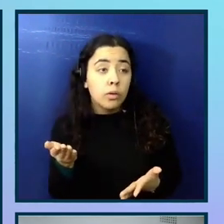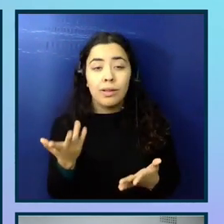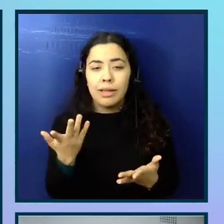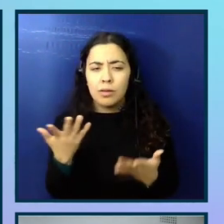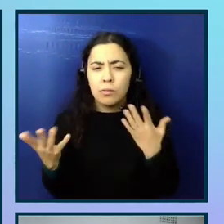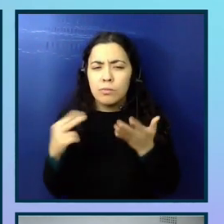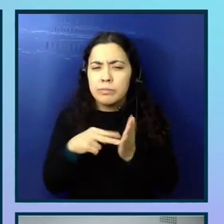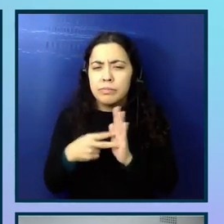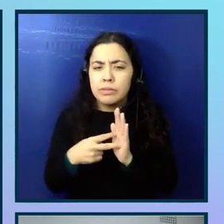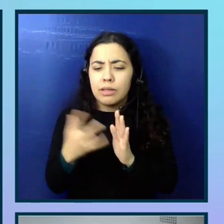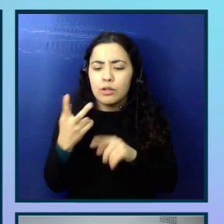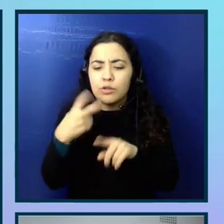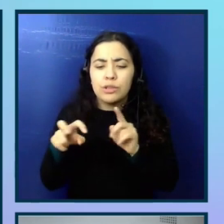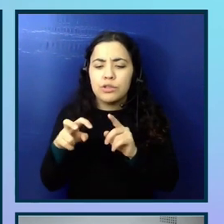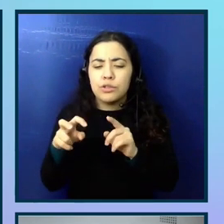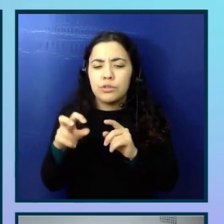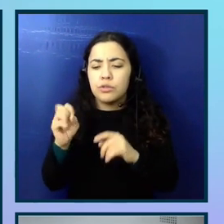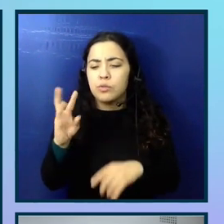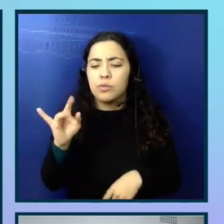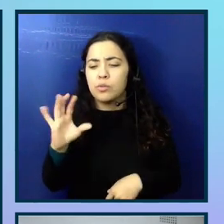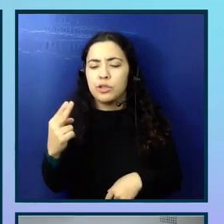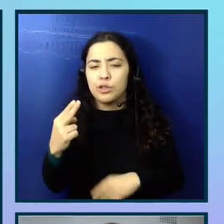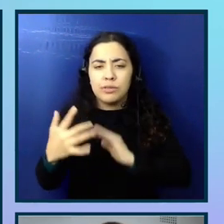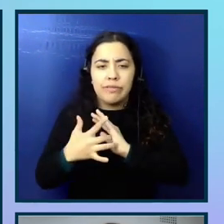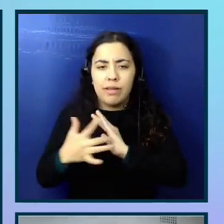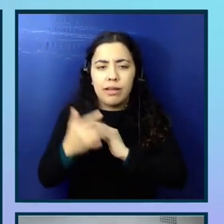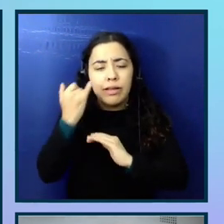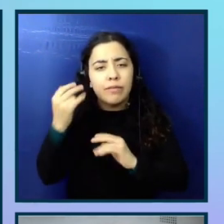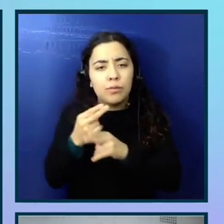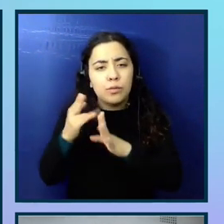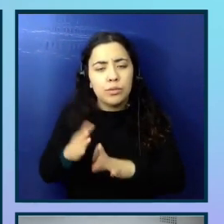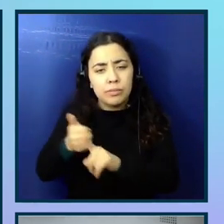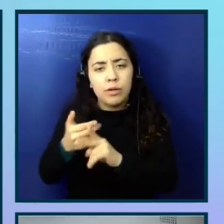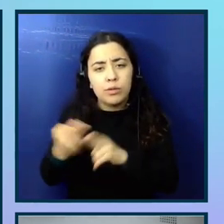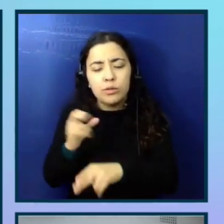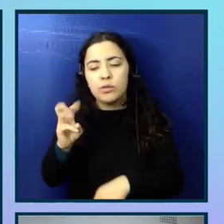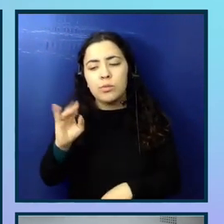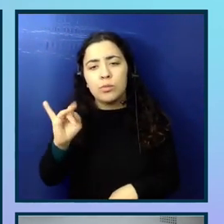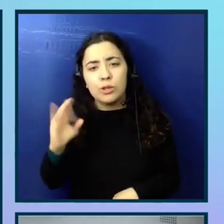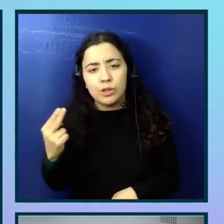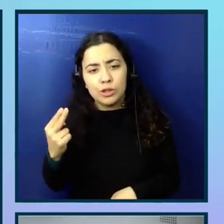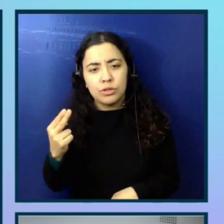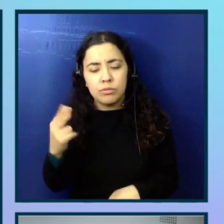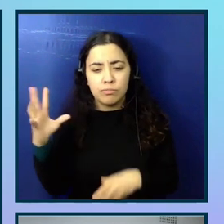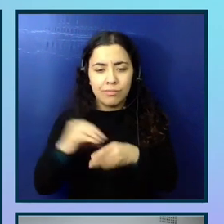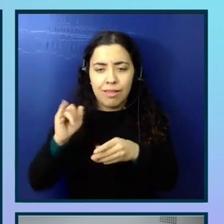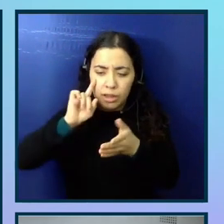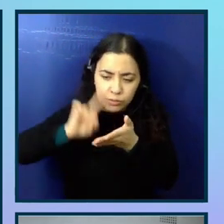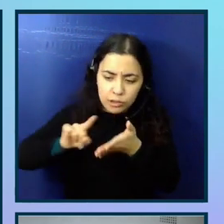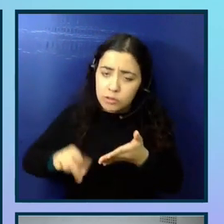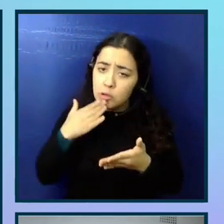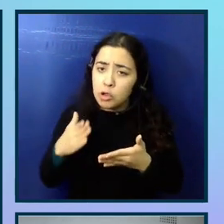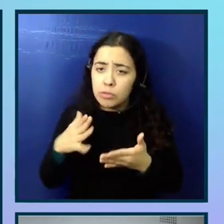devices, for example, if you've had a switch user take part in the study. And so it's good to kind of add that as extra information.